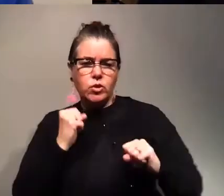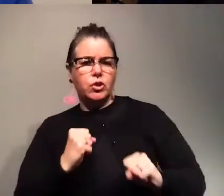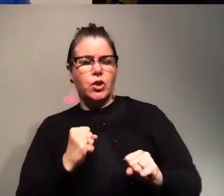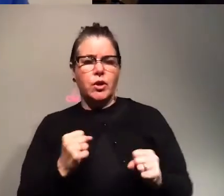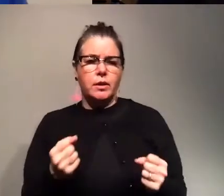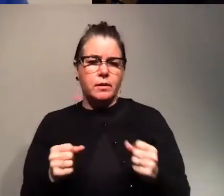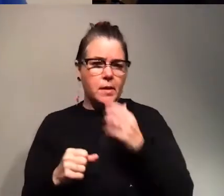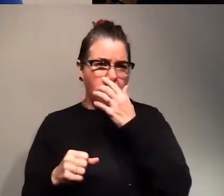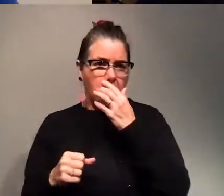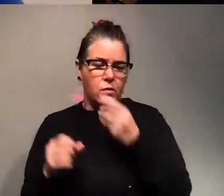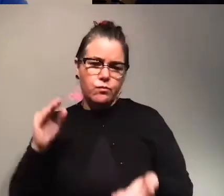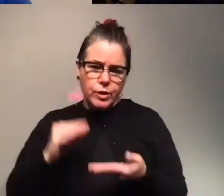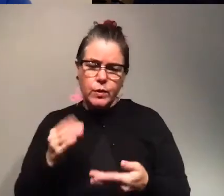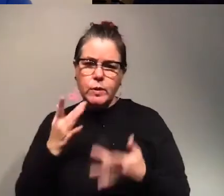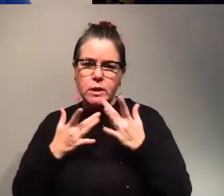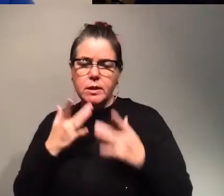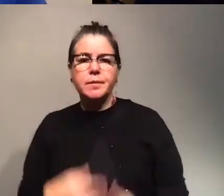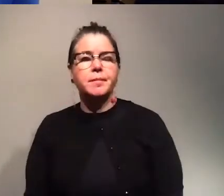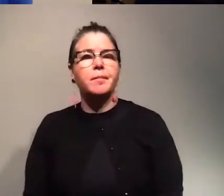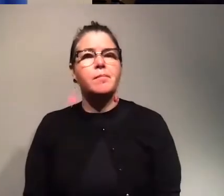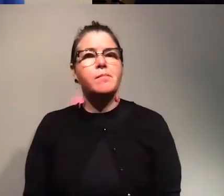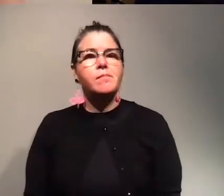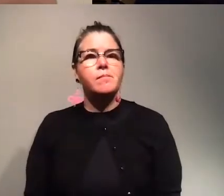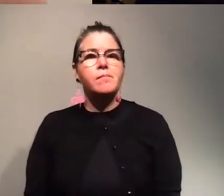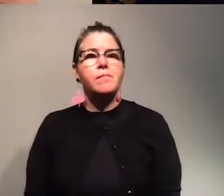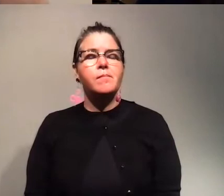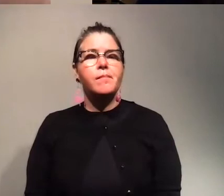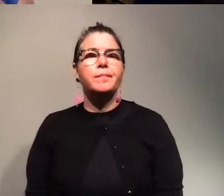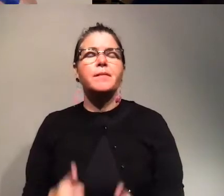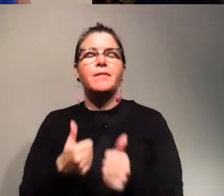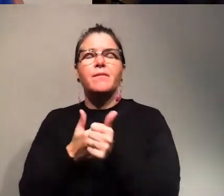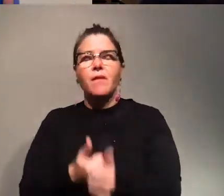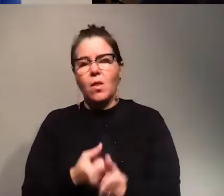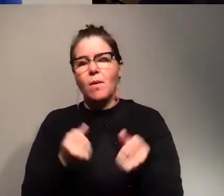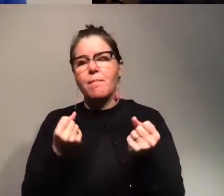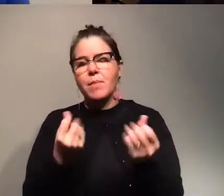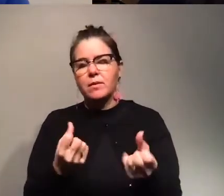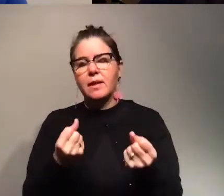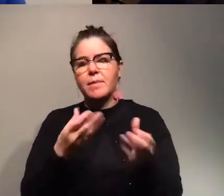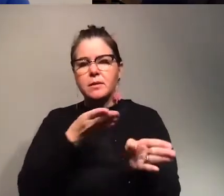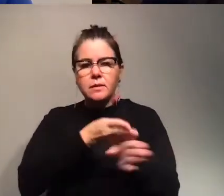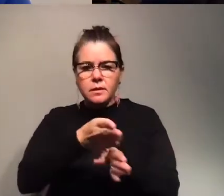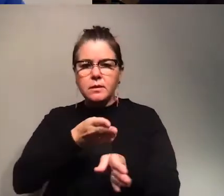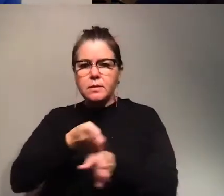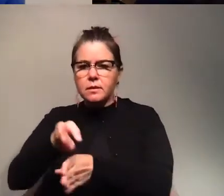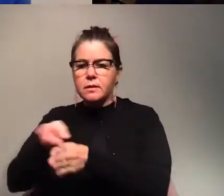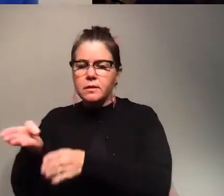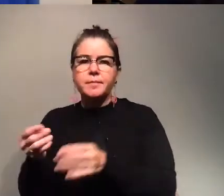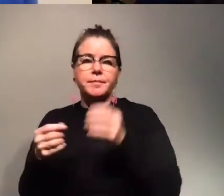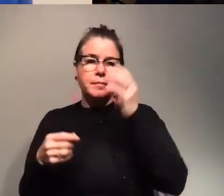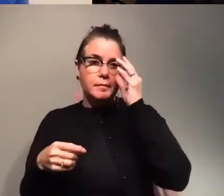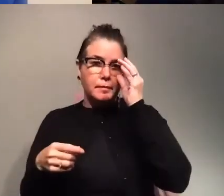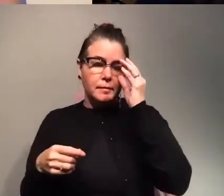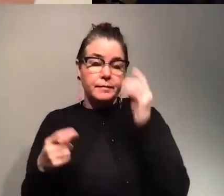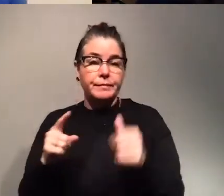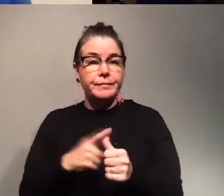what we can do is we have to follow a multi-disciplinary approach so one of the first things we need to do